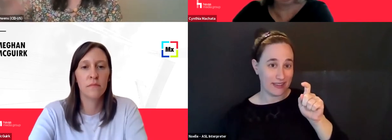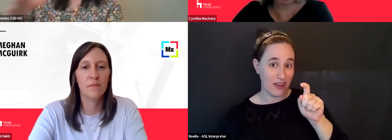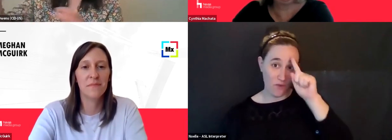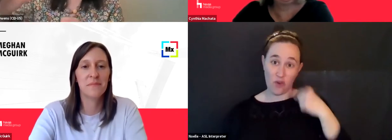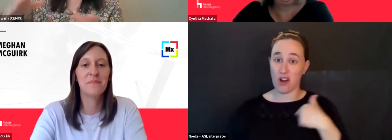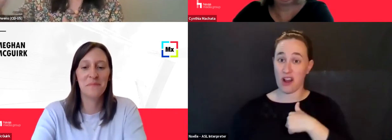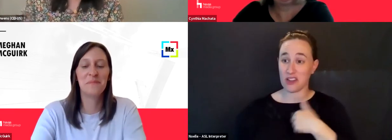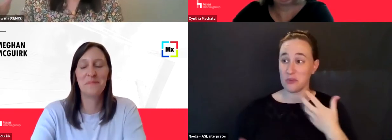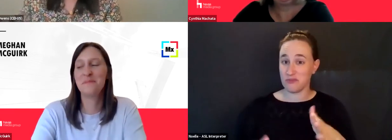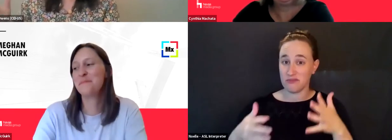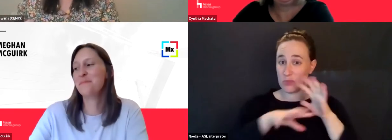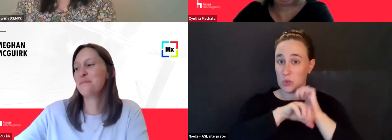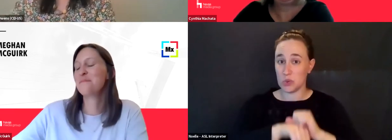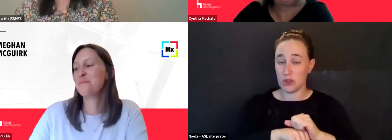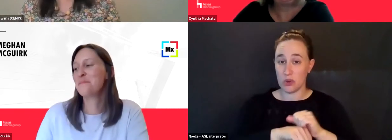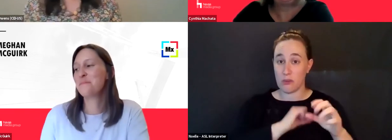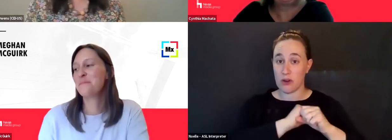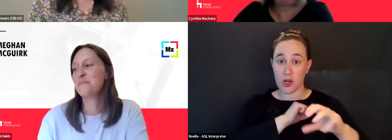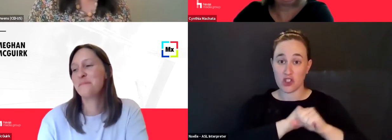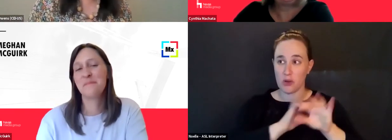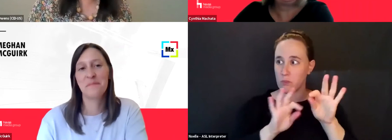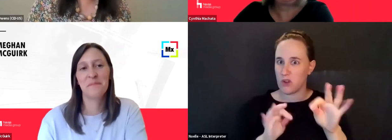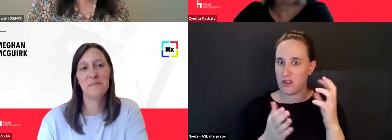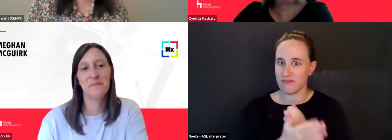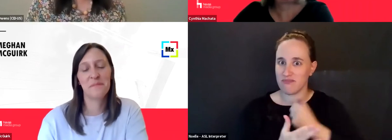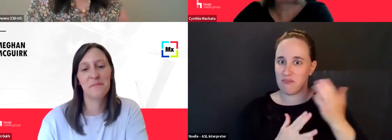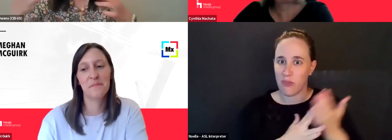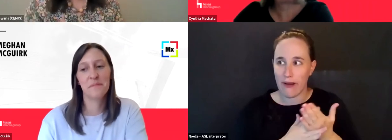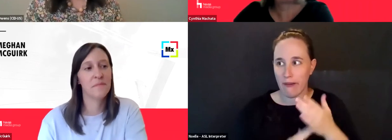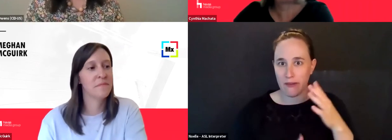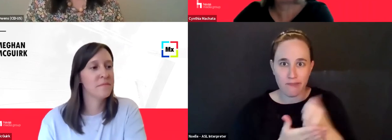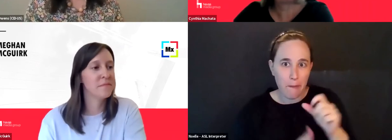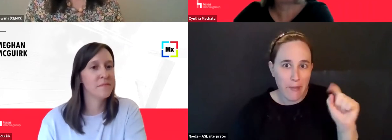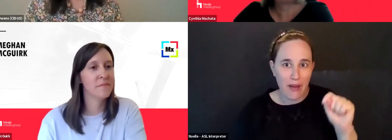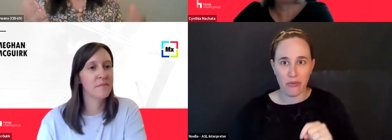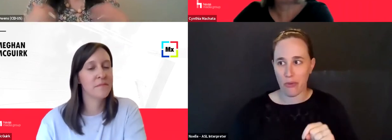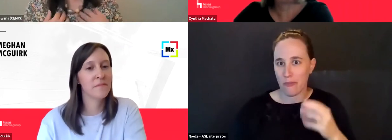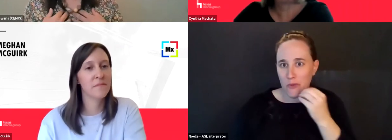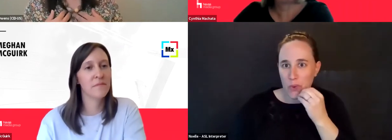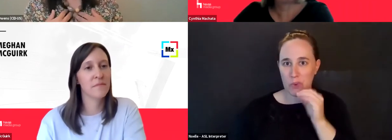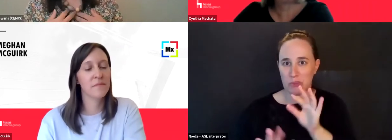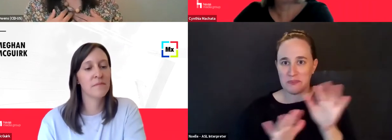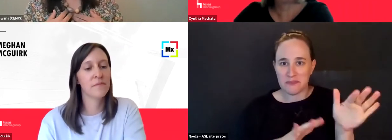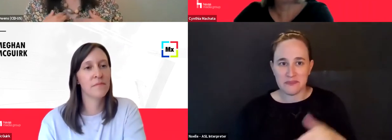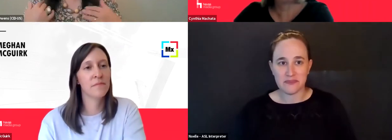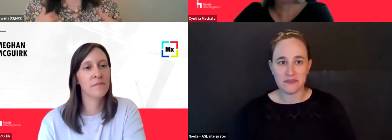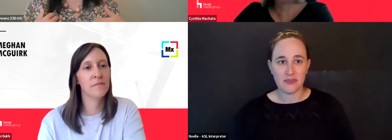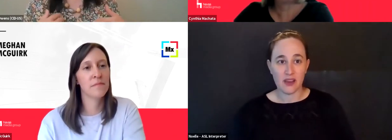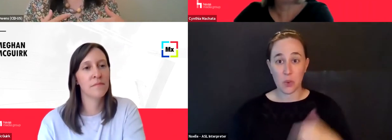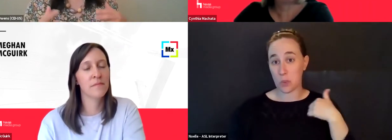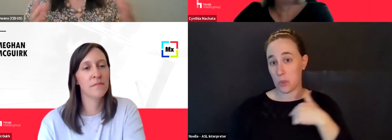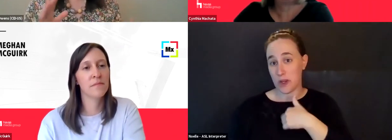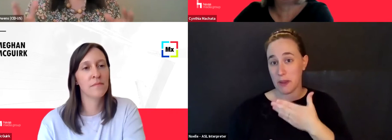right? That's, the ad is good because I, that's when I go to bed. Um, but online, maybe we, as, as the older